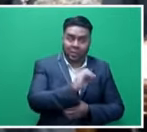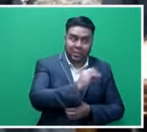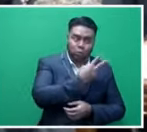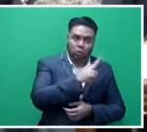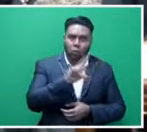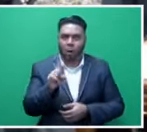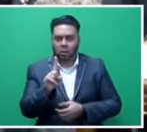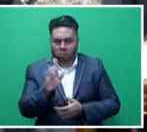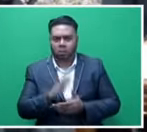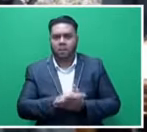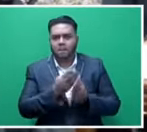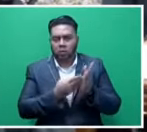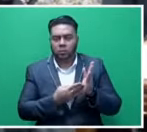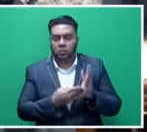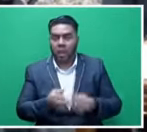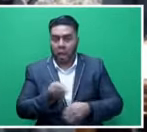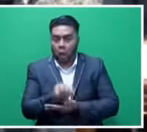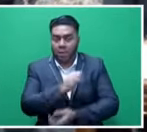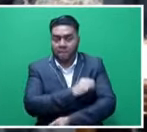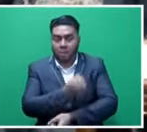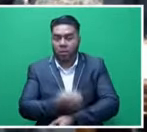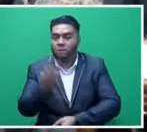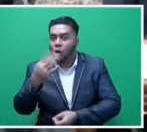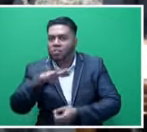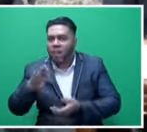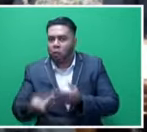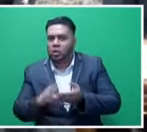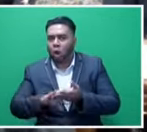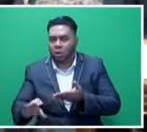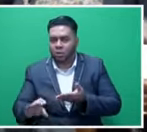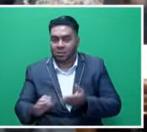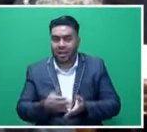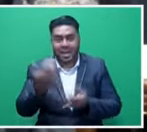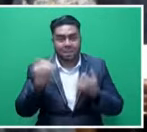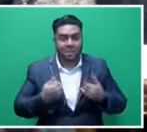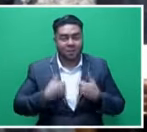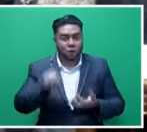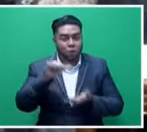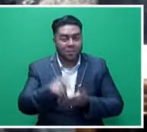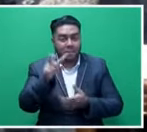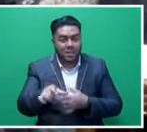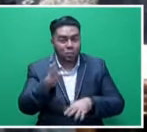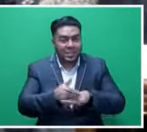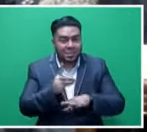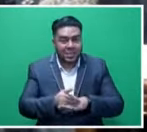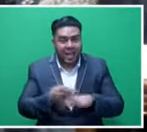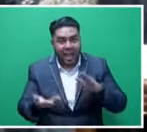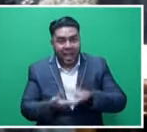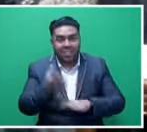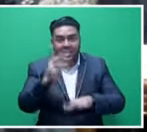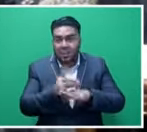Economic empowerment of persons with disabilities, $4,000. Implementation of Rights of Persons Under